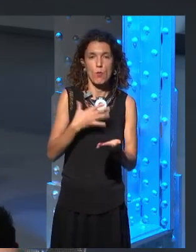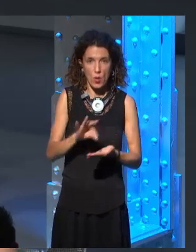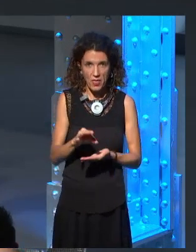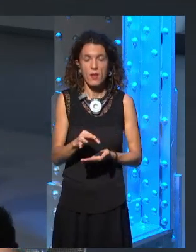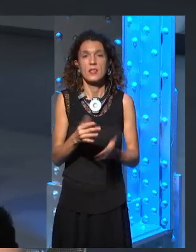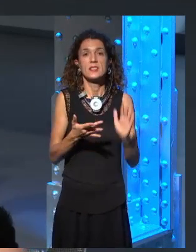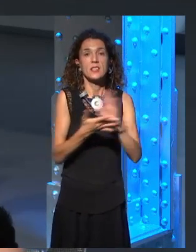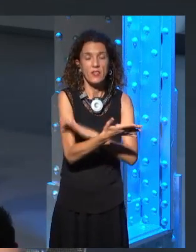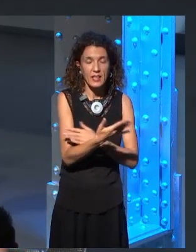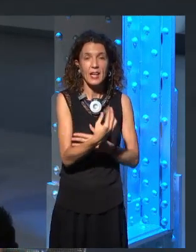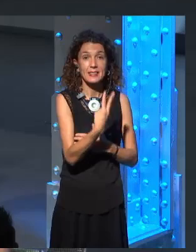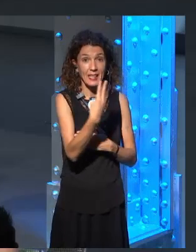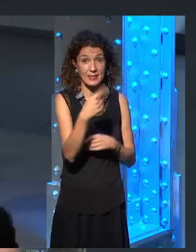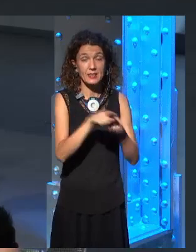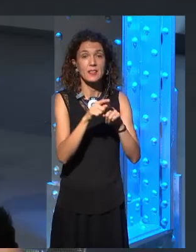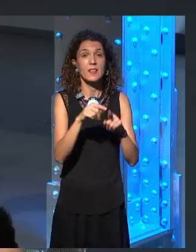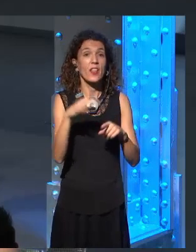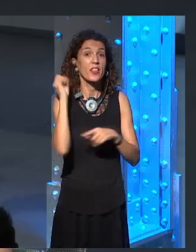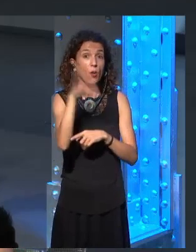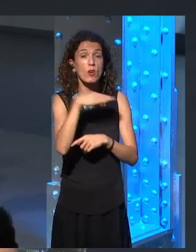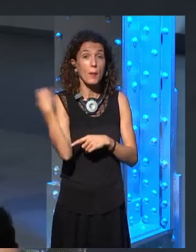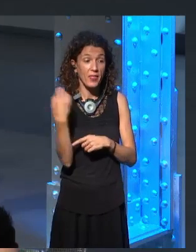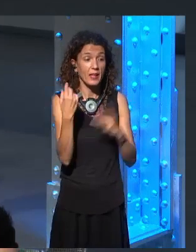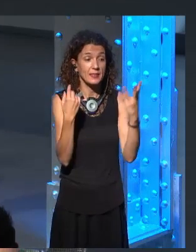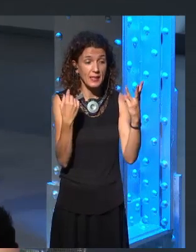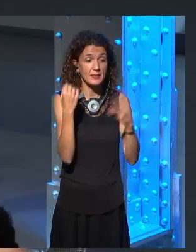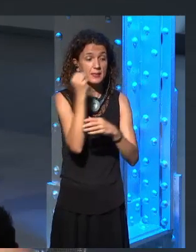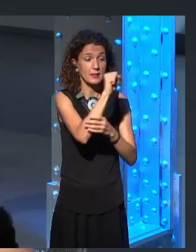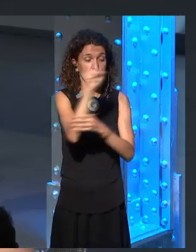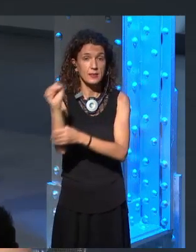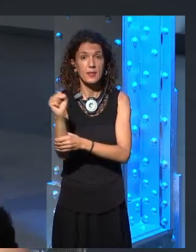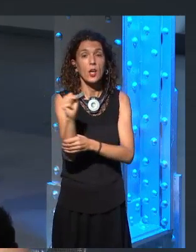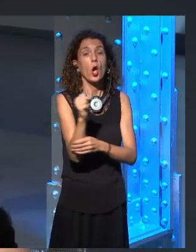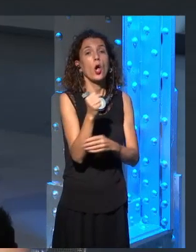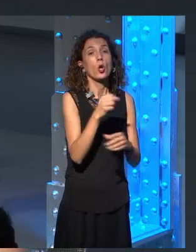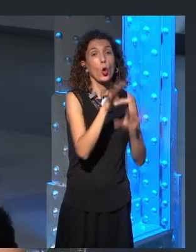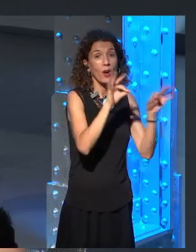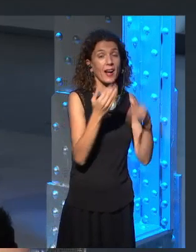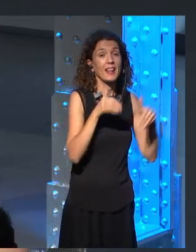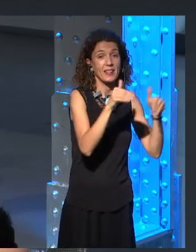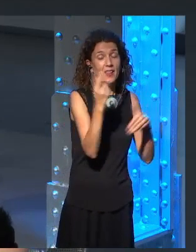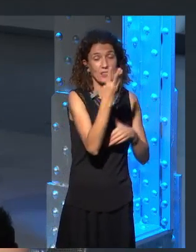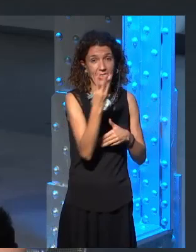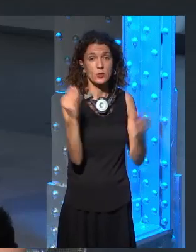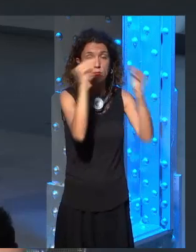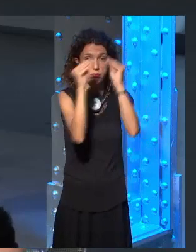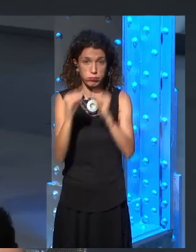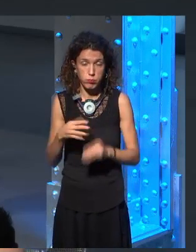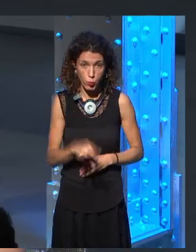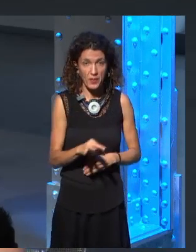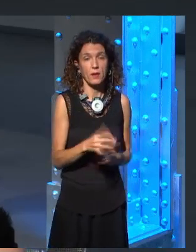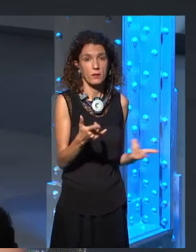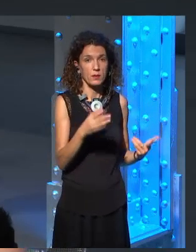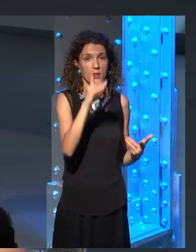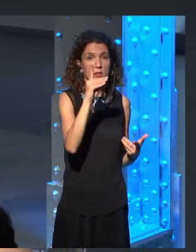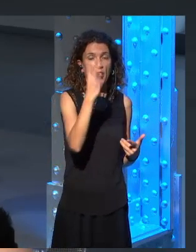matches up with the three candidates for Azor Ahai? Um, so in that case it would be Danny, John, and